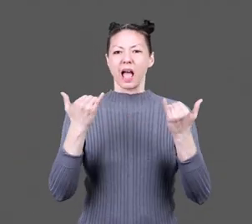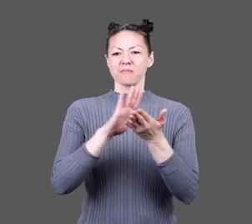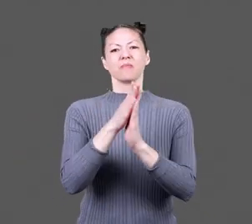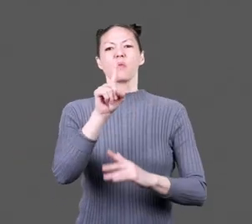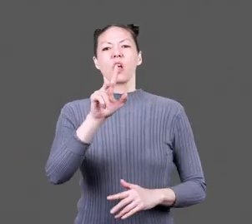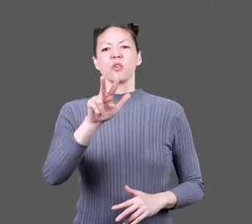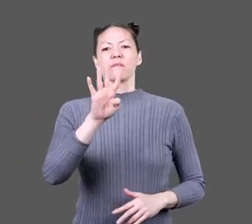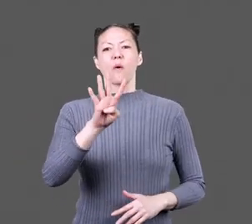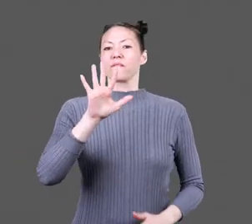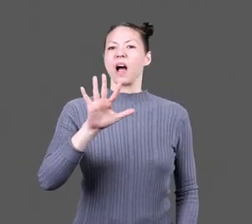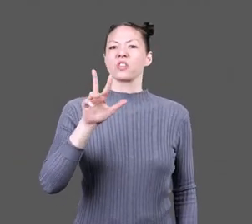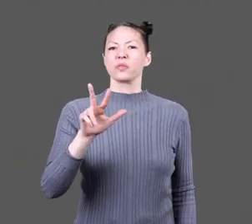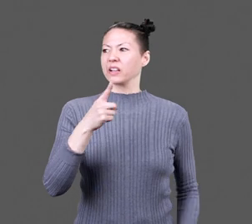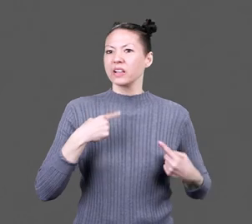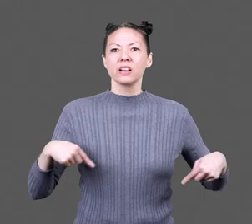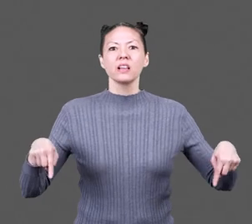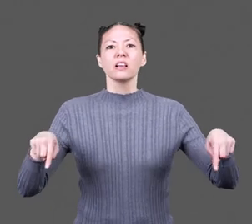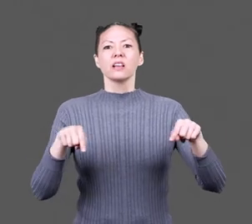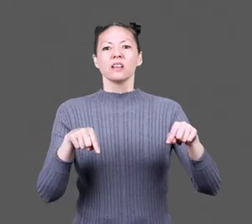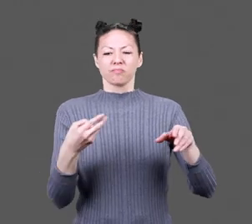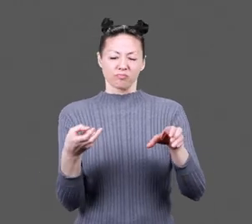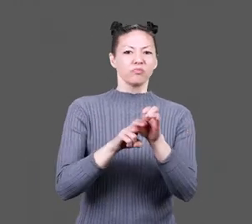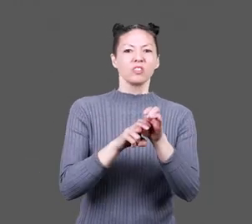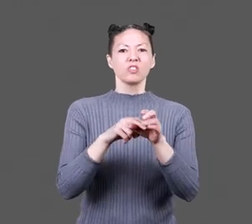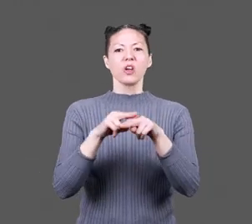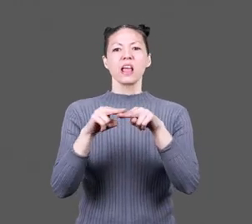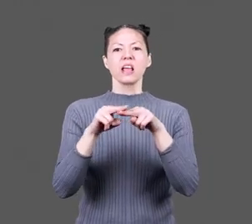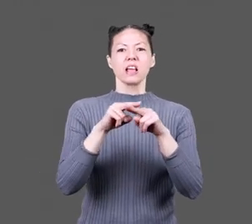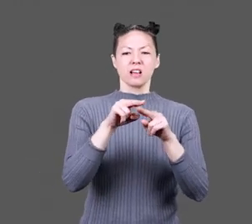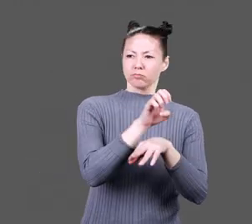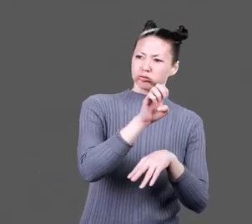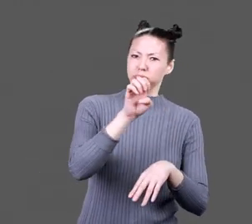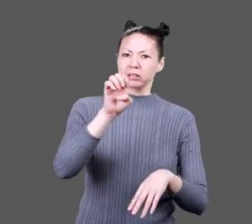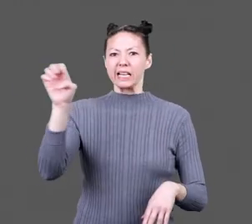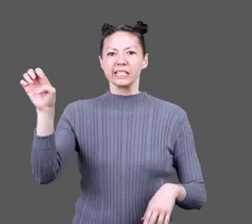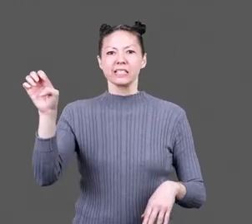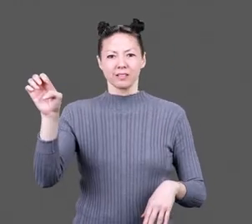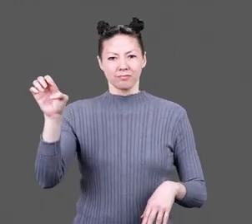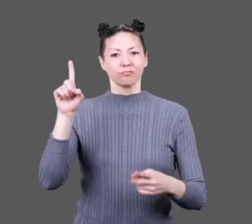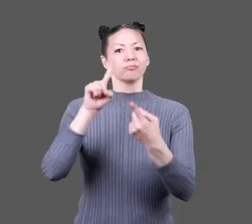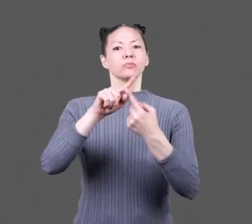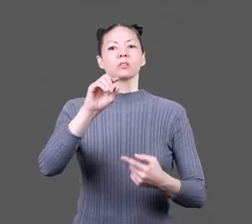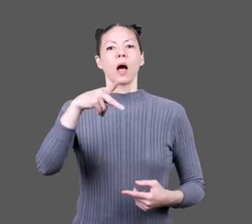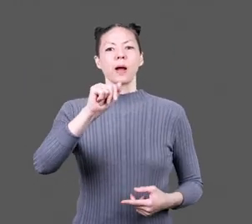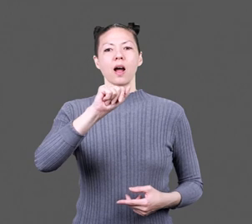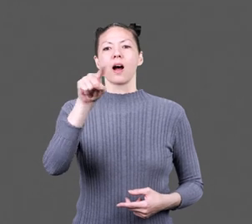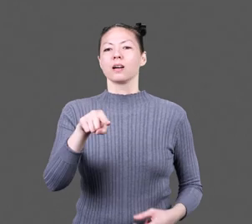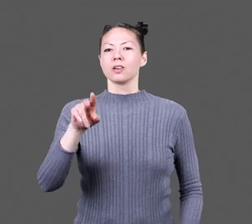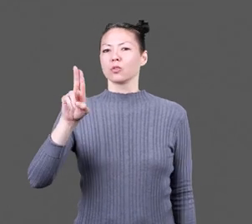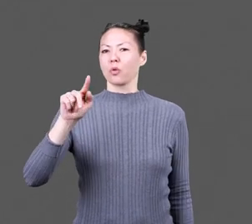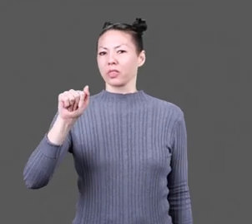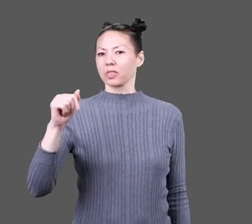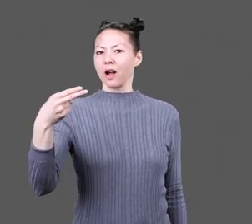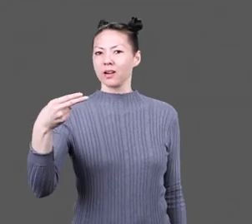family was now 13453. And we were put on a train heading east. Heading to Topaz,